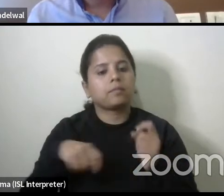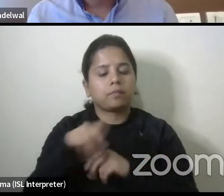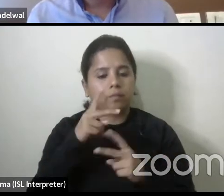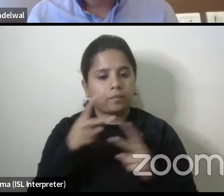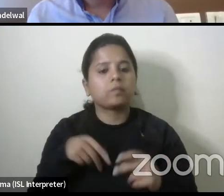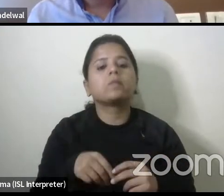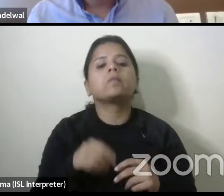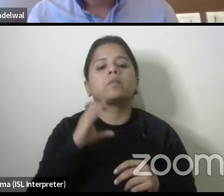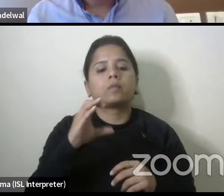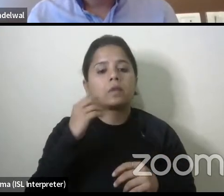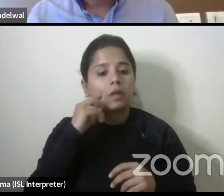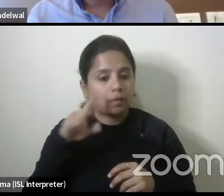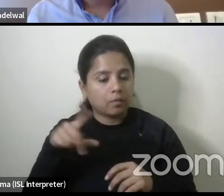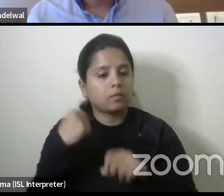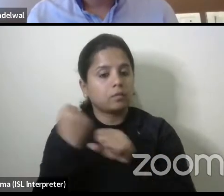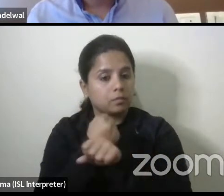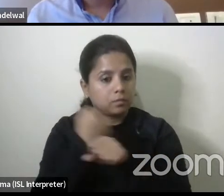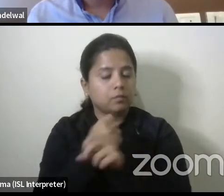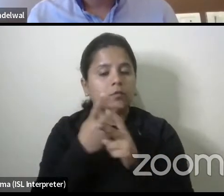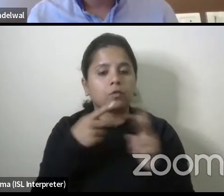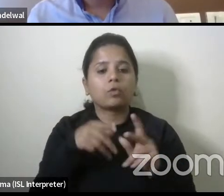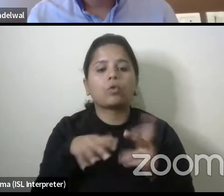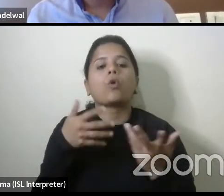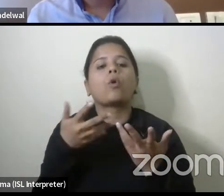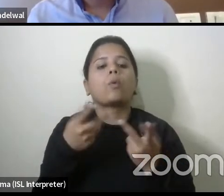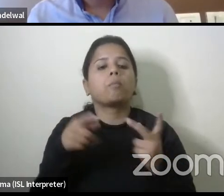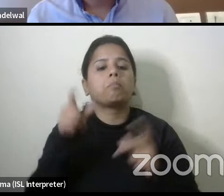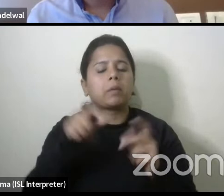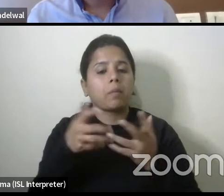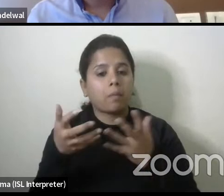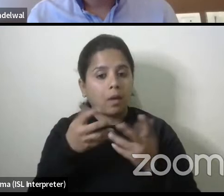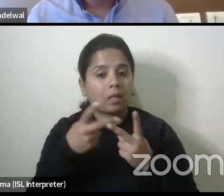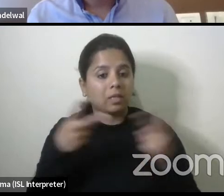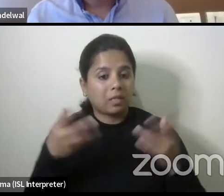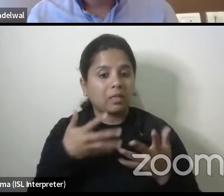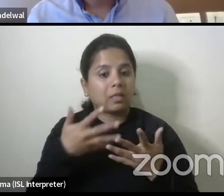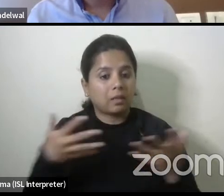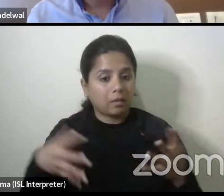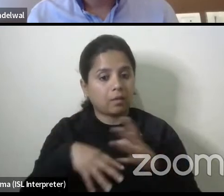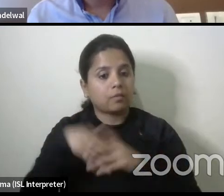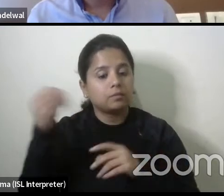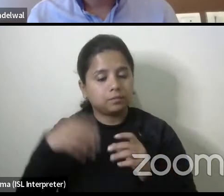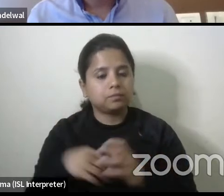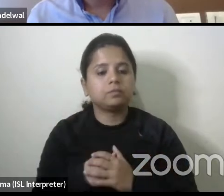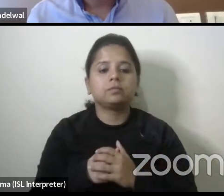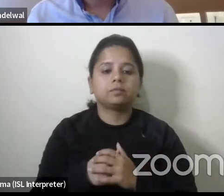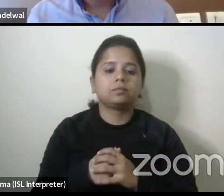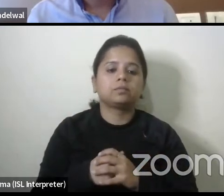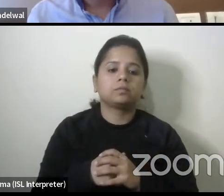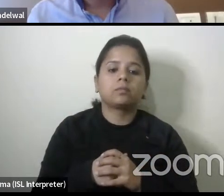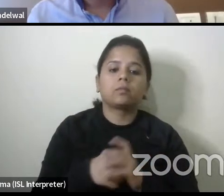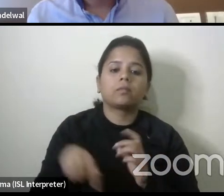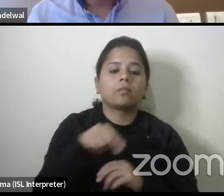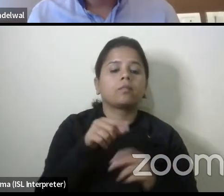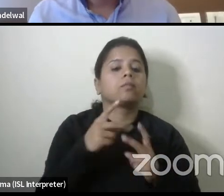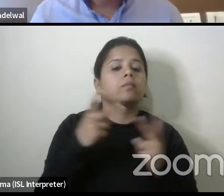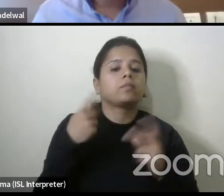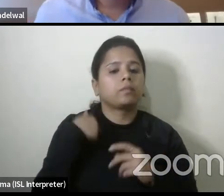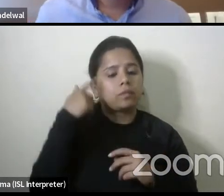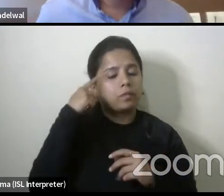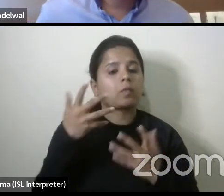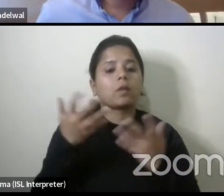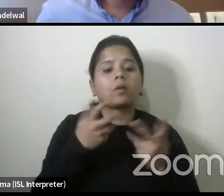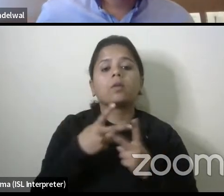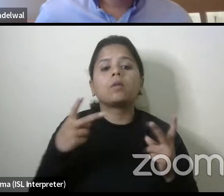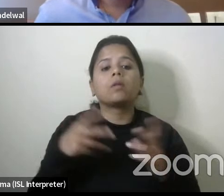works which have to be carried out or maybe the market items uh uh which are there in the uh let's say the market items have